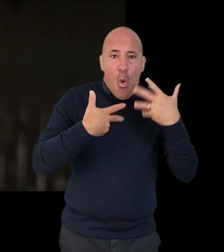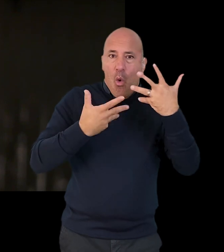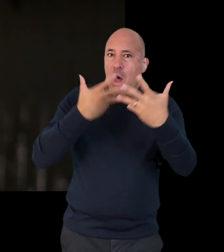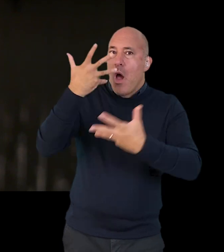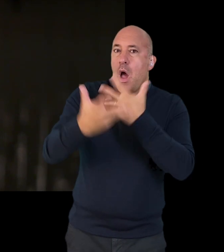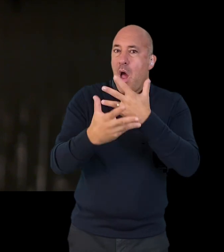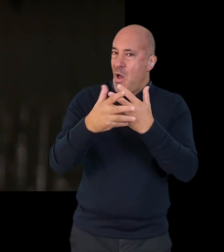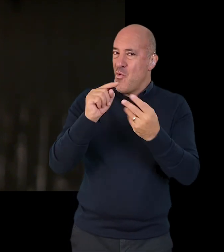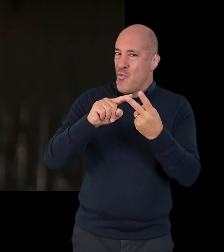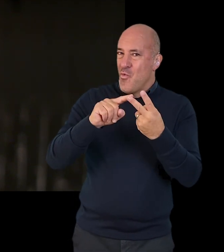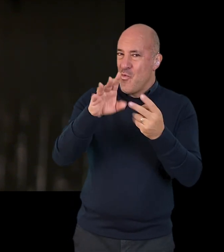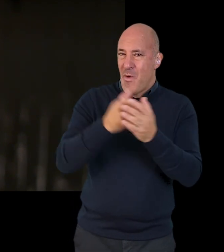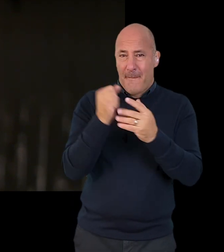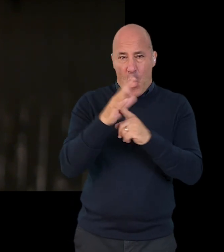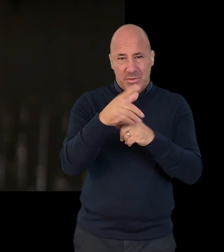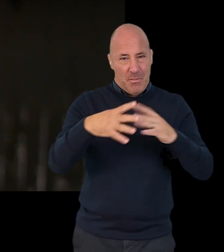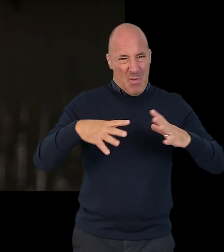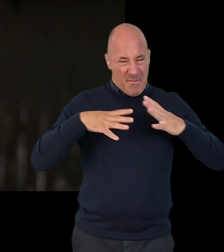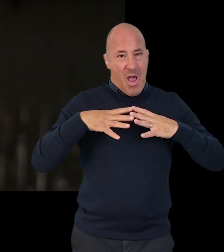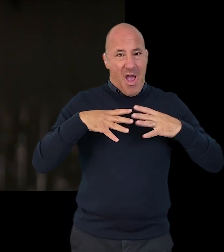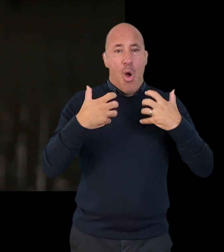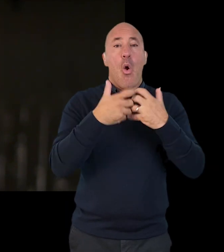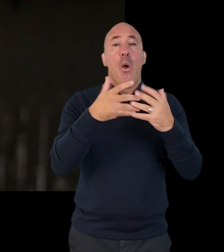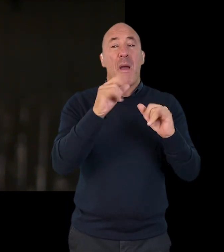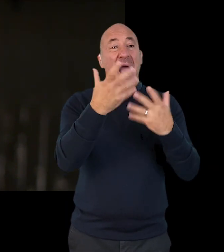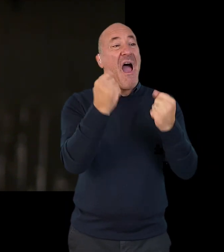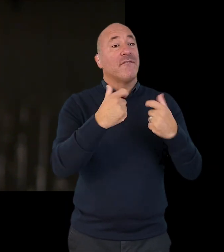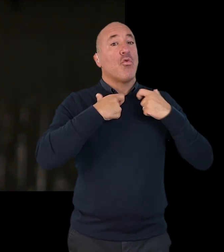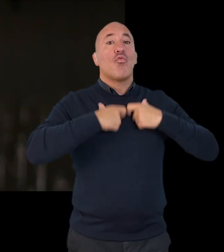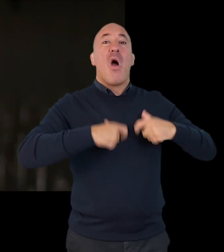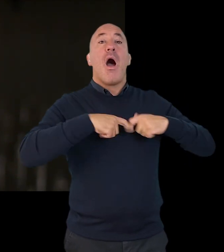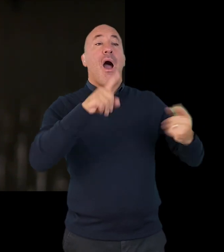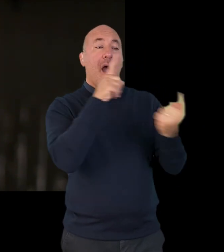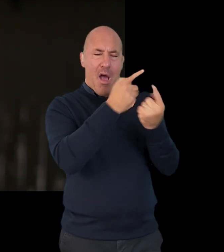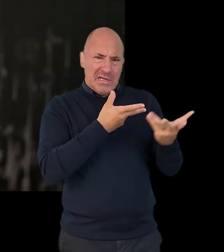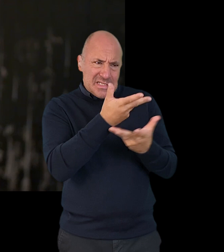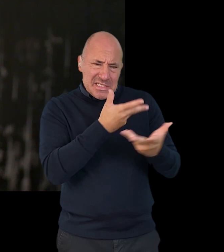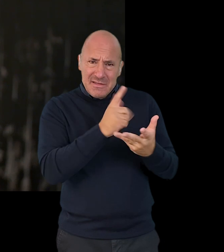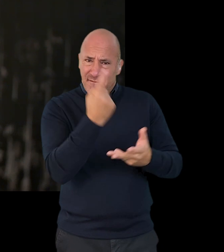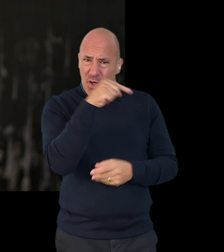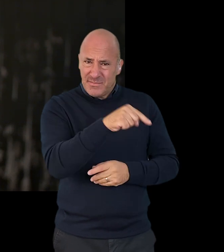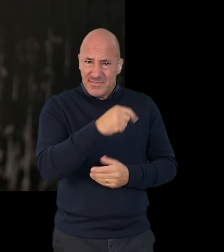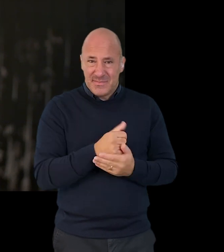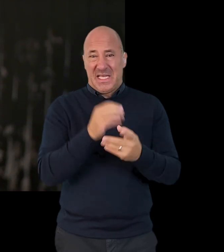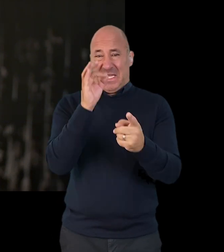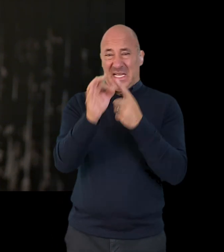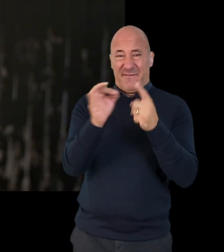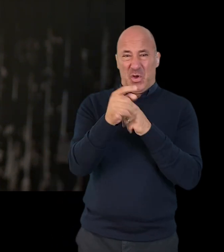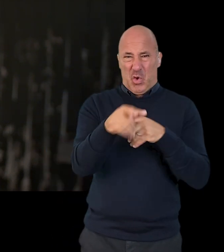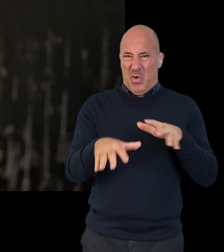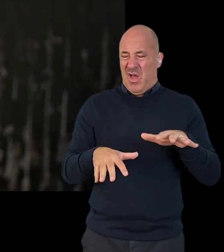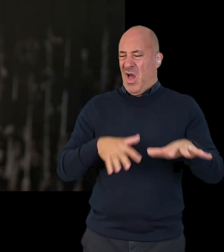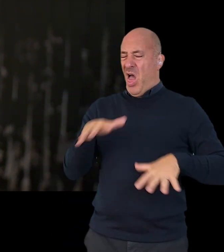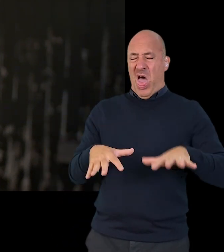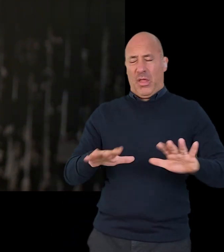it to somebody. So it's very important to prepare in advance of the interview with your lawyer if you have one. During the interview if you